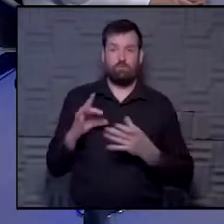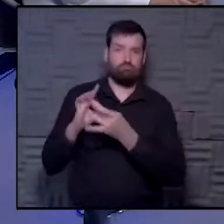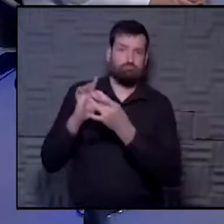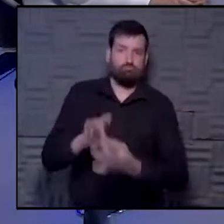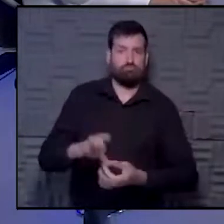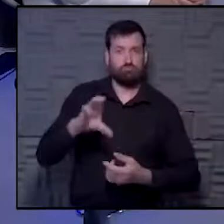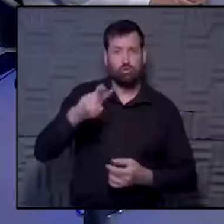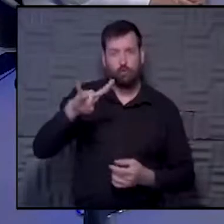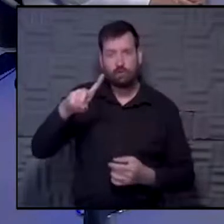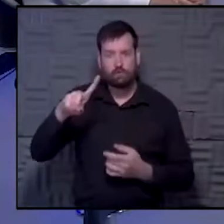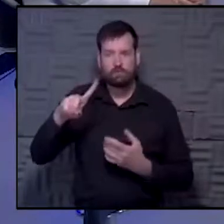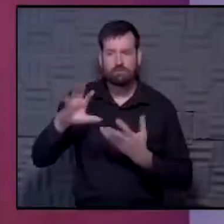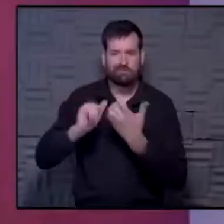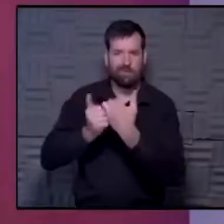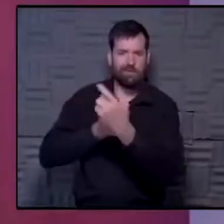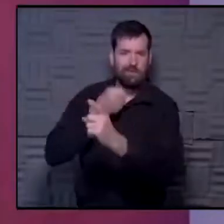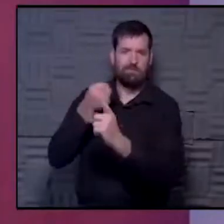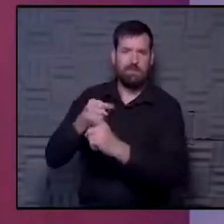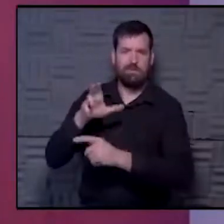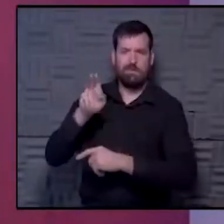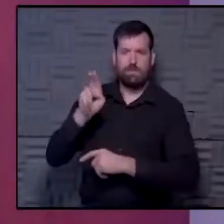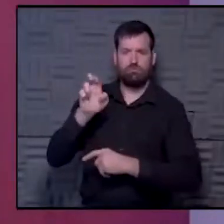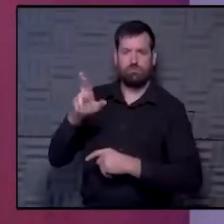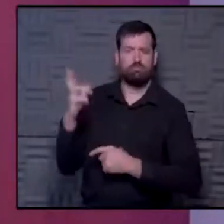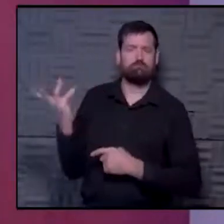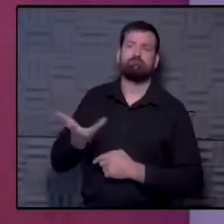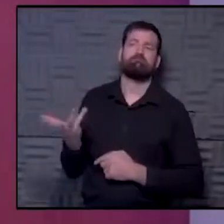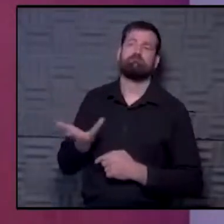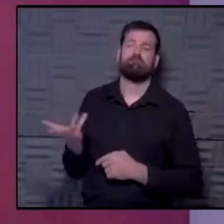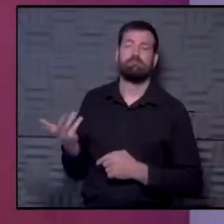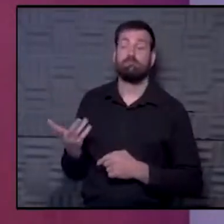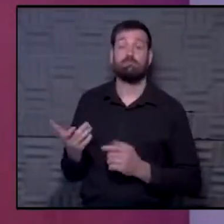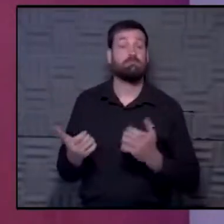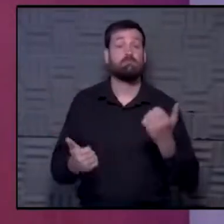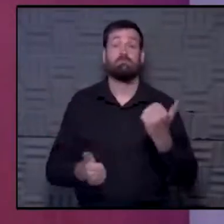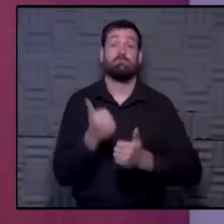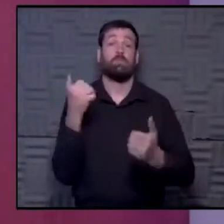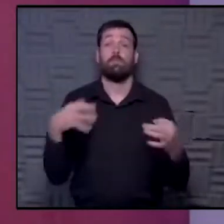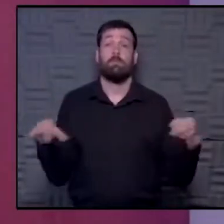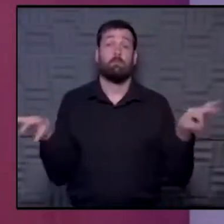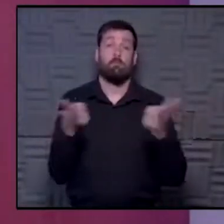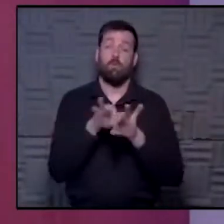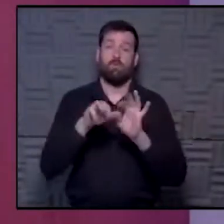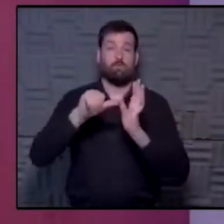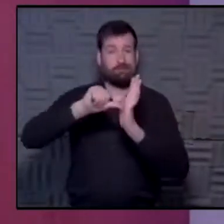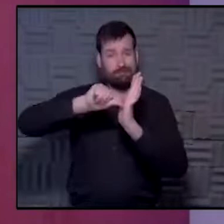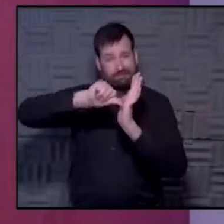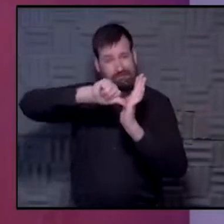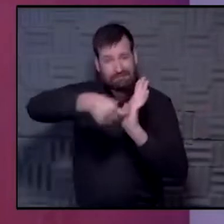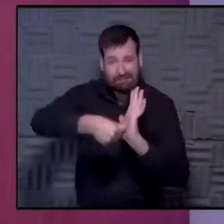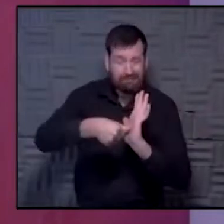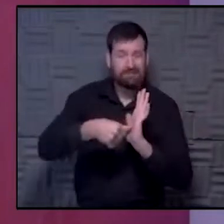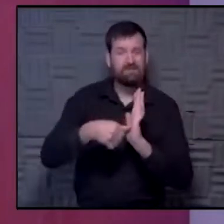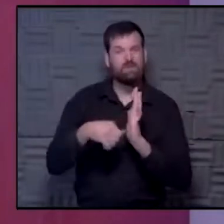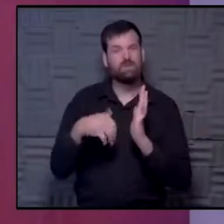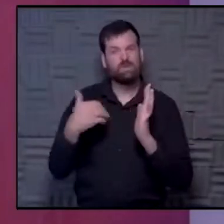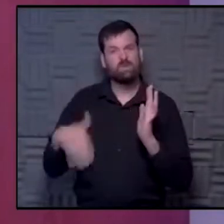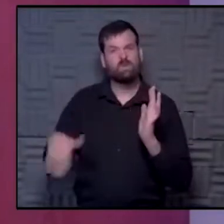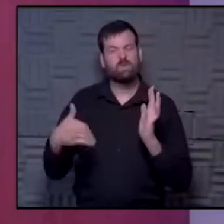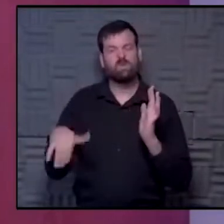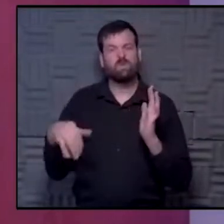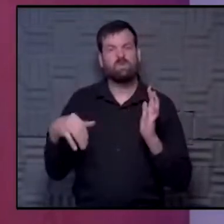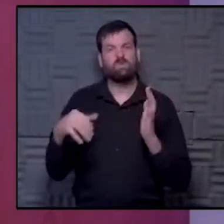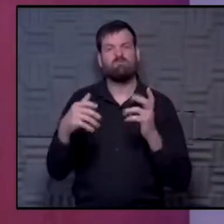COVID and its impact on cancer? I think the really important thing to emphasize is that there was a very large